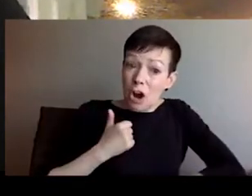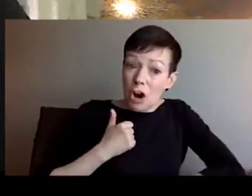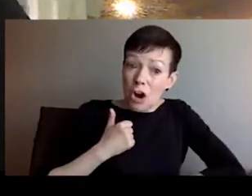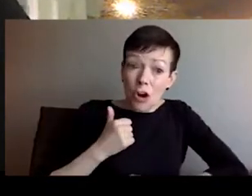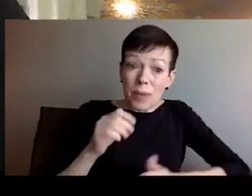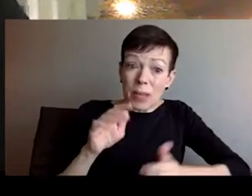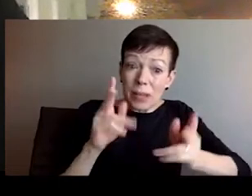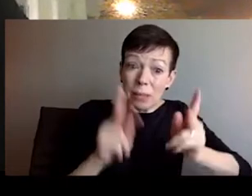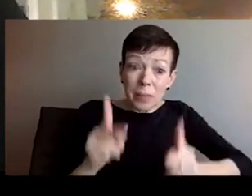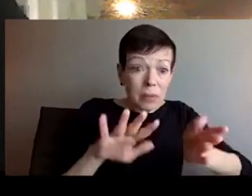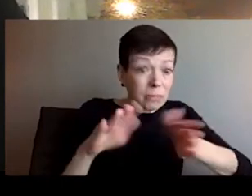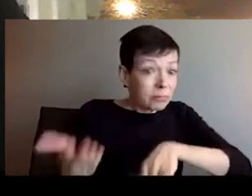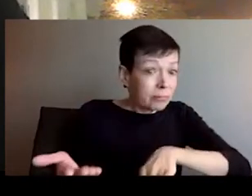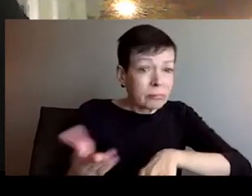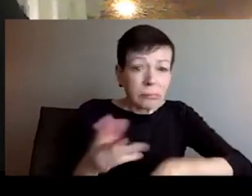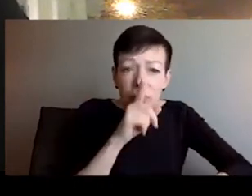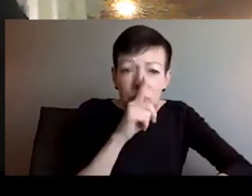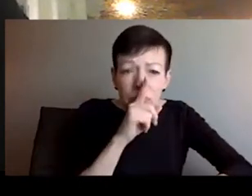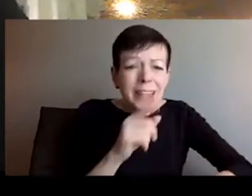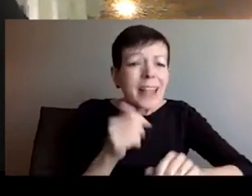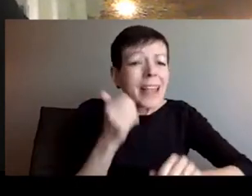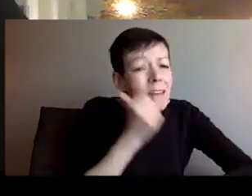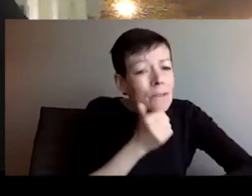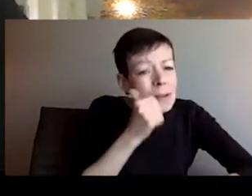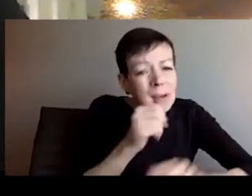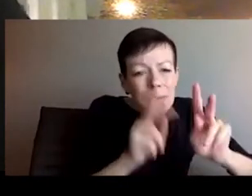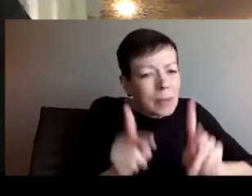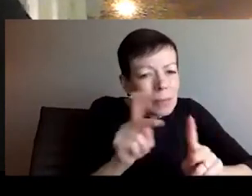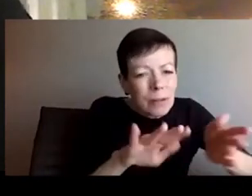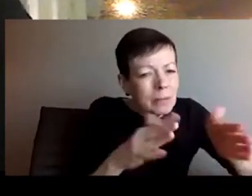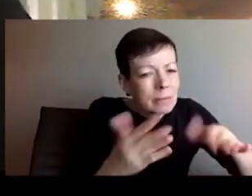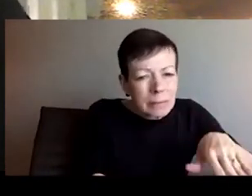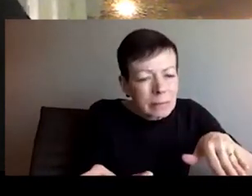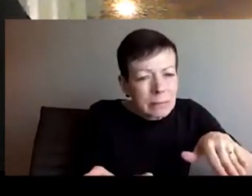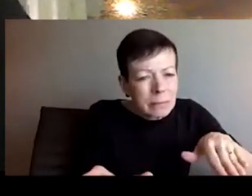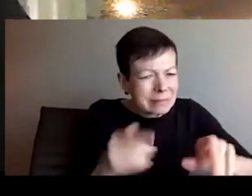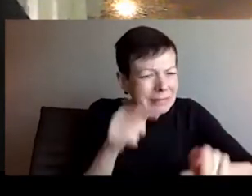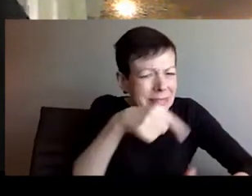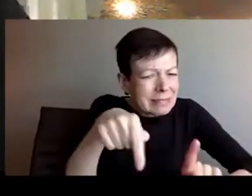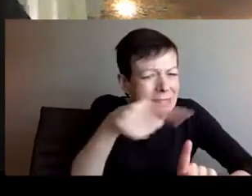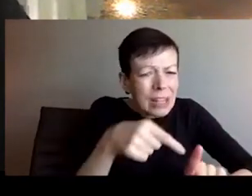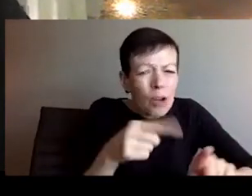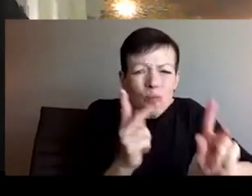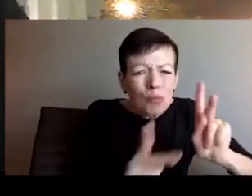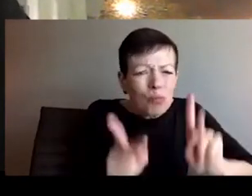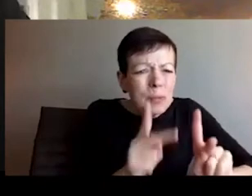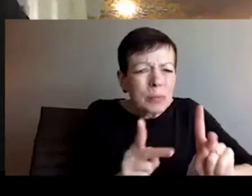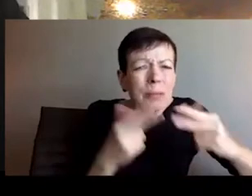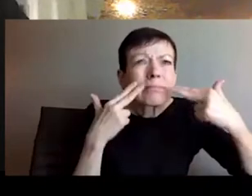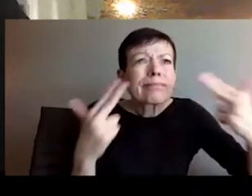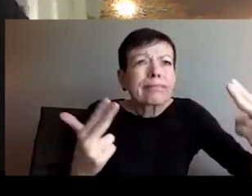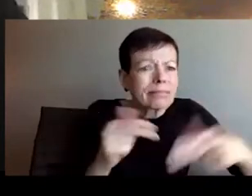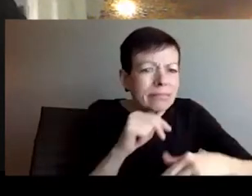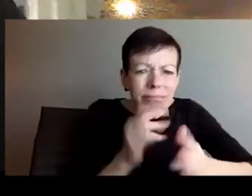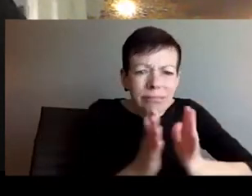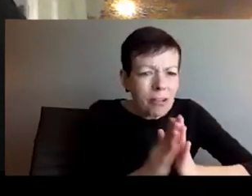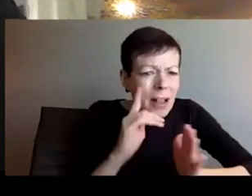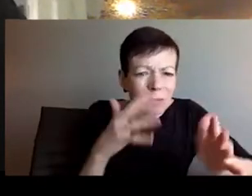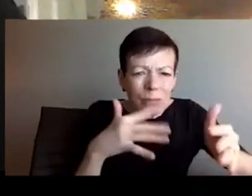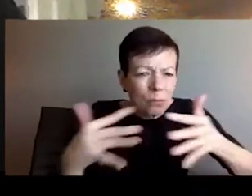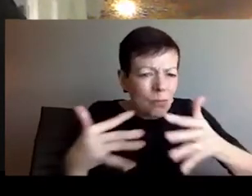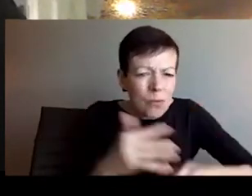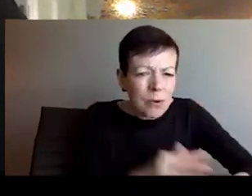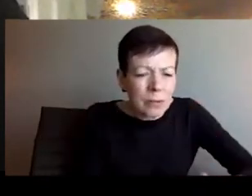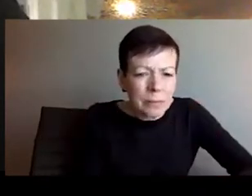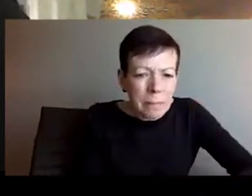as a genocide of a nation, but what we are observing now in the cities like Kharkiv, or the